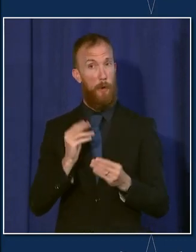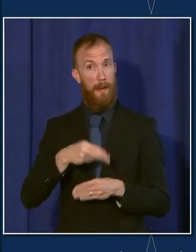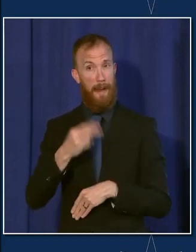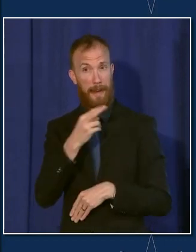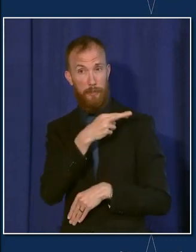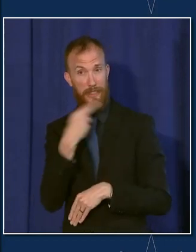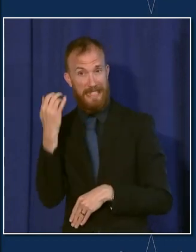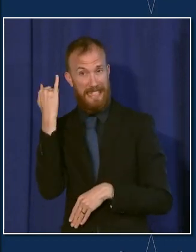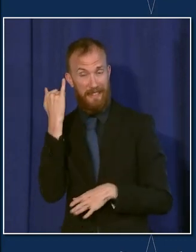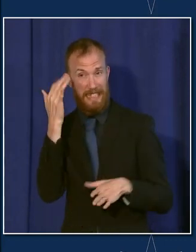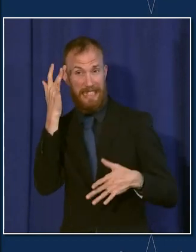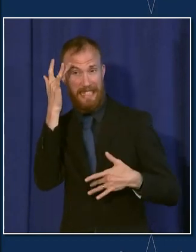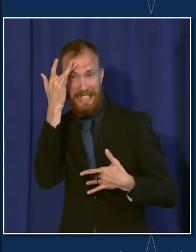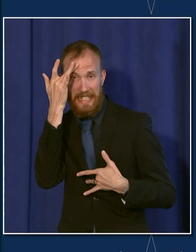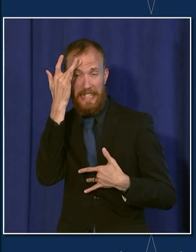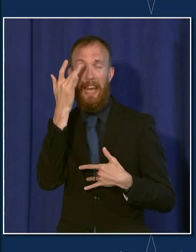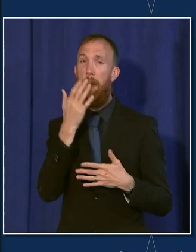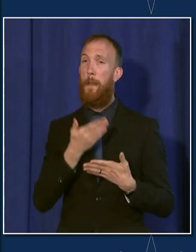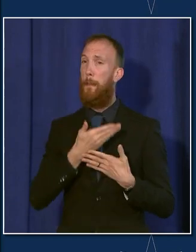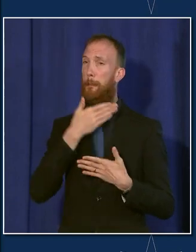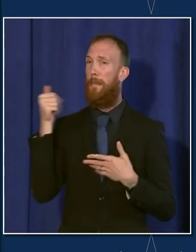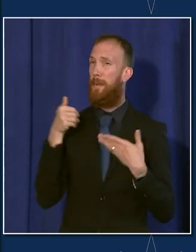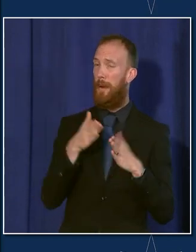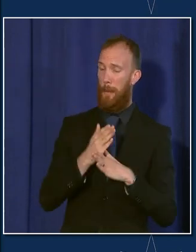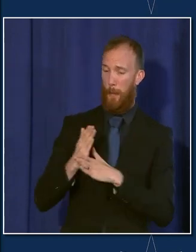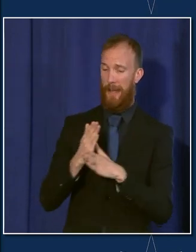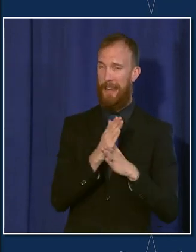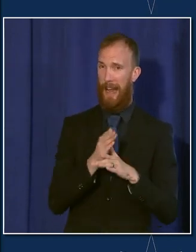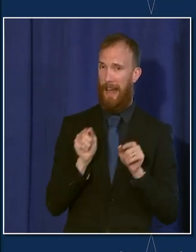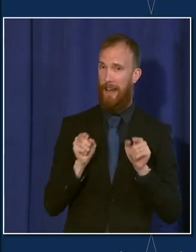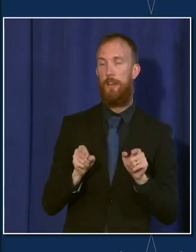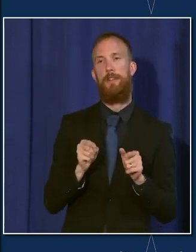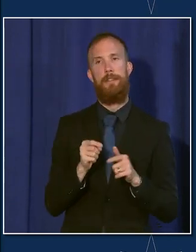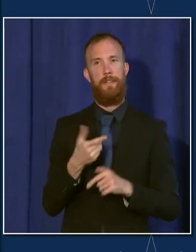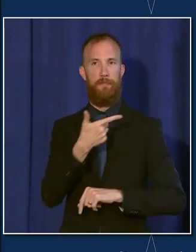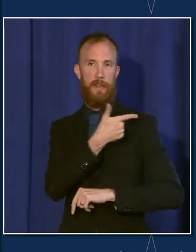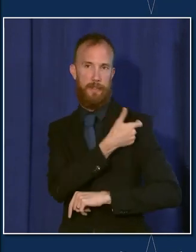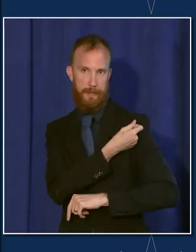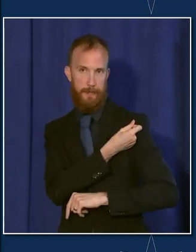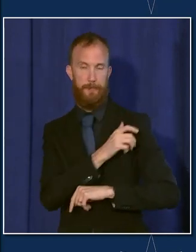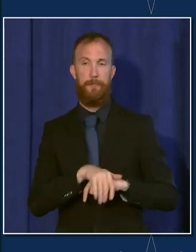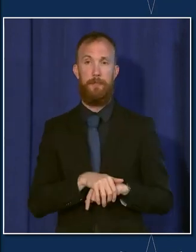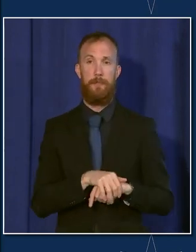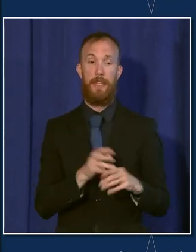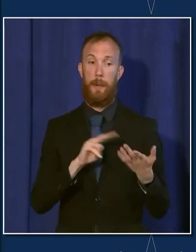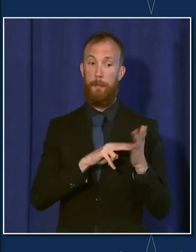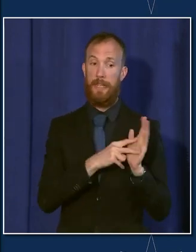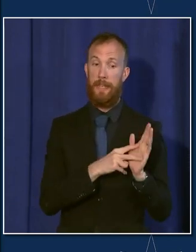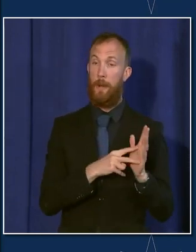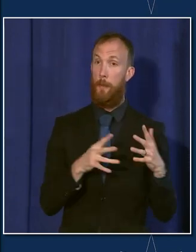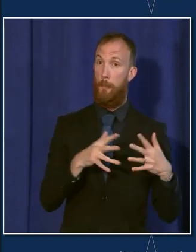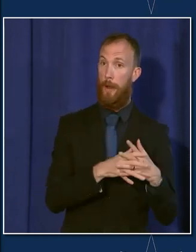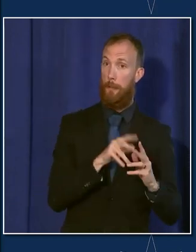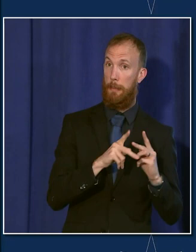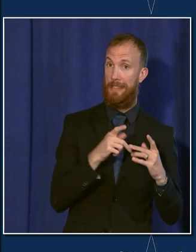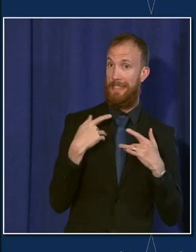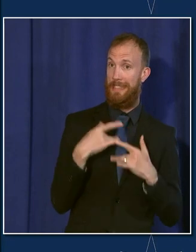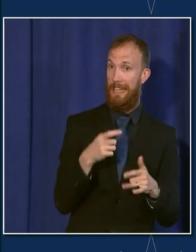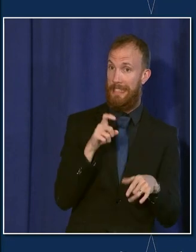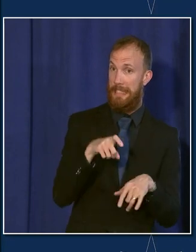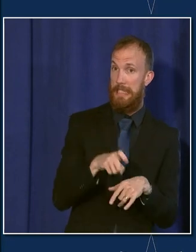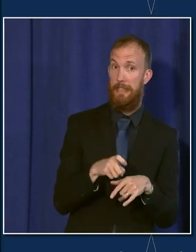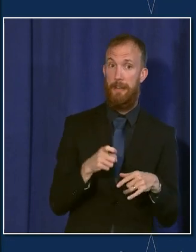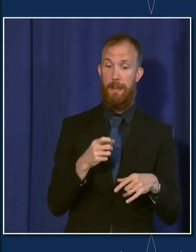they are infected. And the vaccine is the best way to prevent COVID infection. So pregnant people are more likely to need oxygen, to need